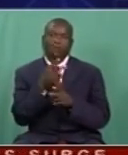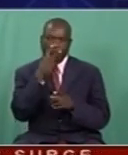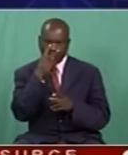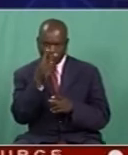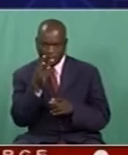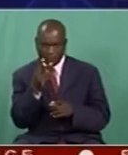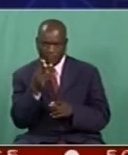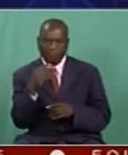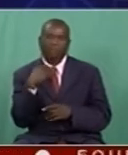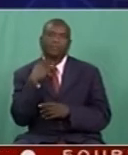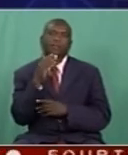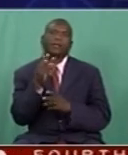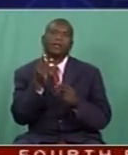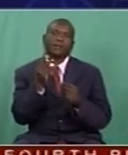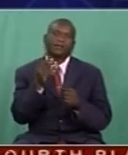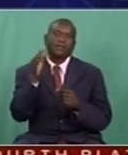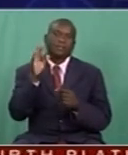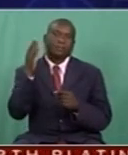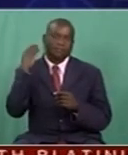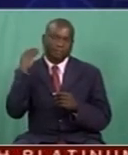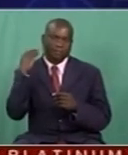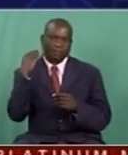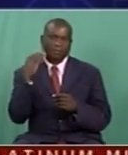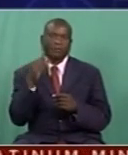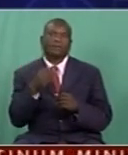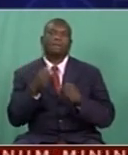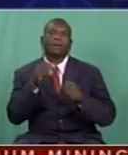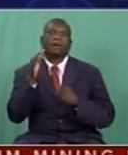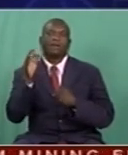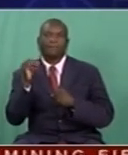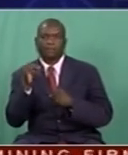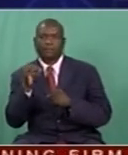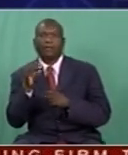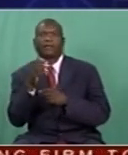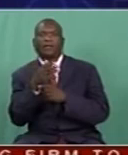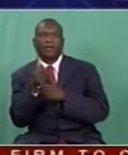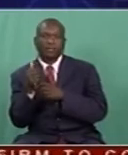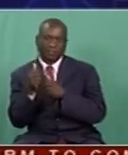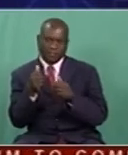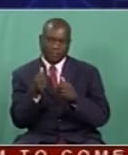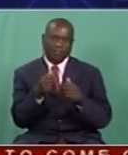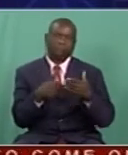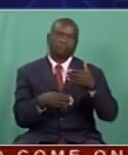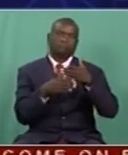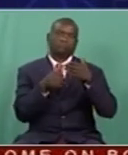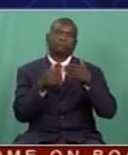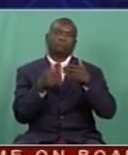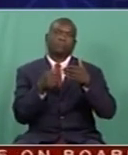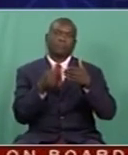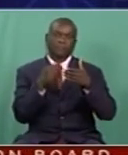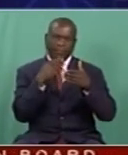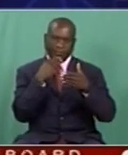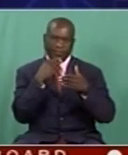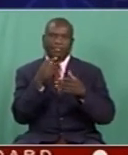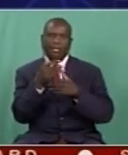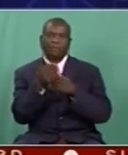brand, which is the former Radio 3. But now, obviously, with Power FM and everything that we are trying to do to bring the brand to try and appeal to a